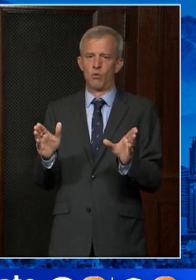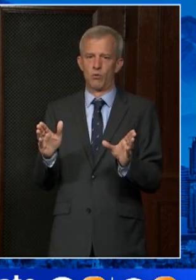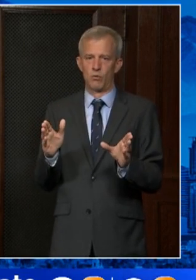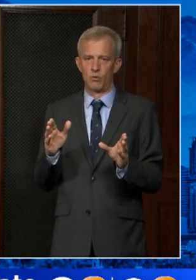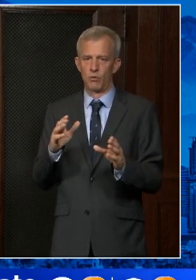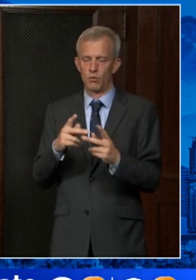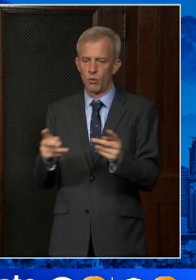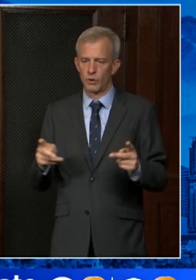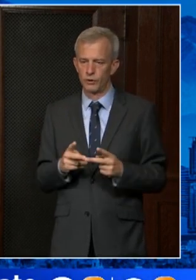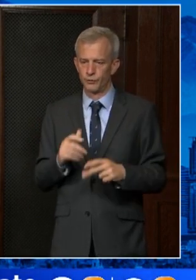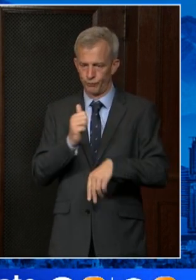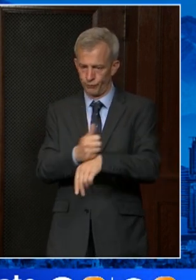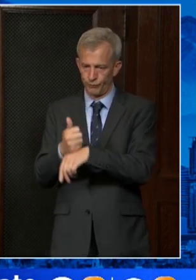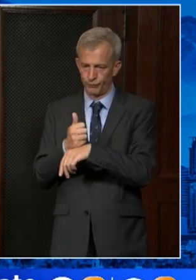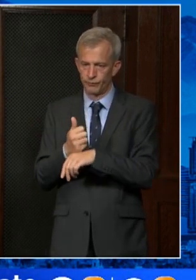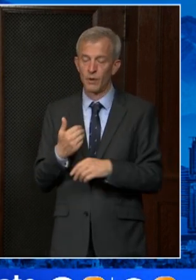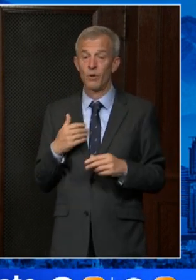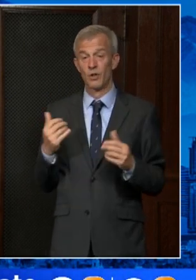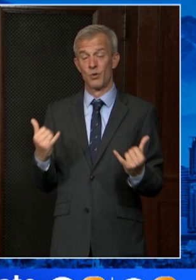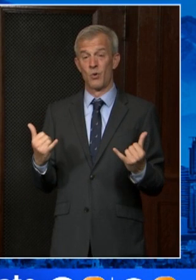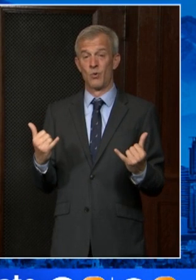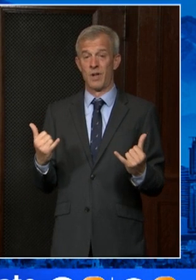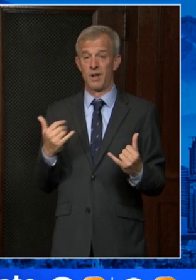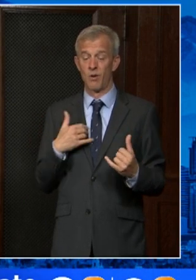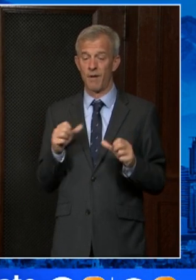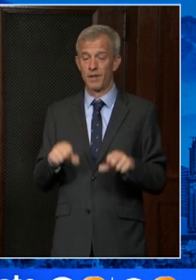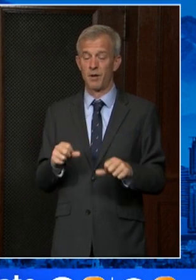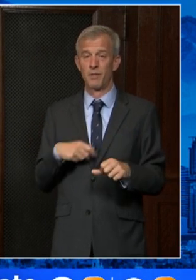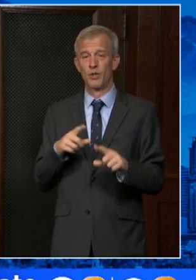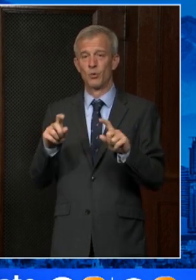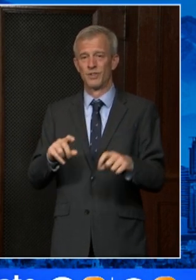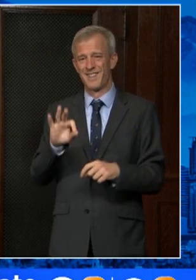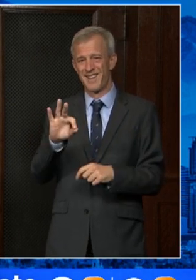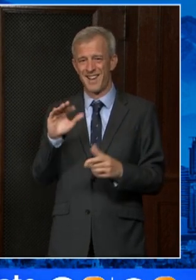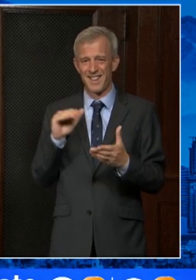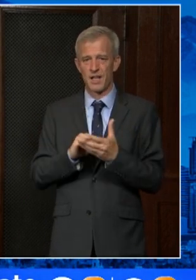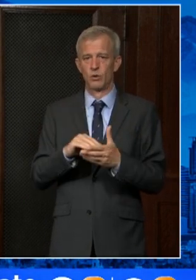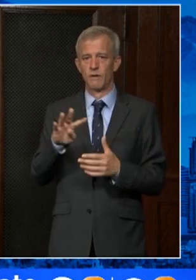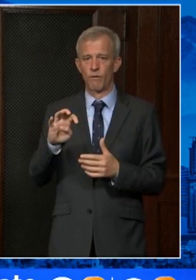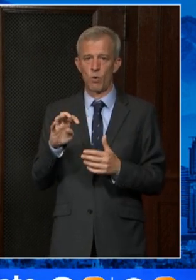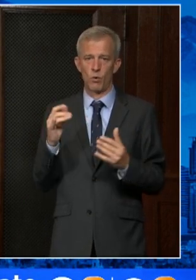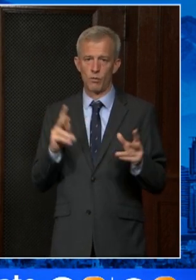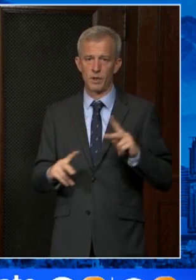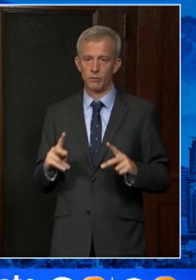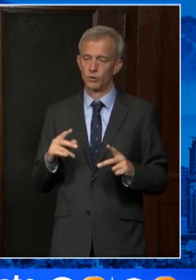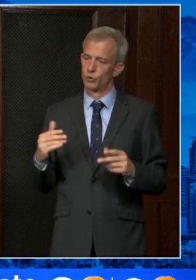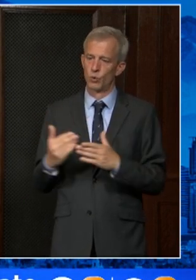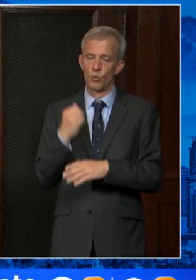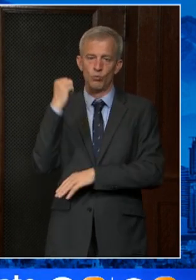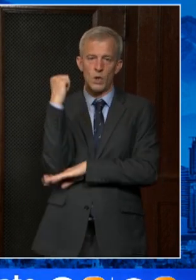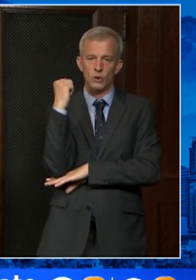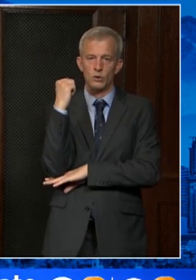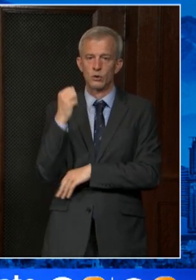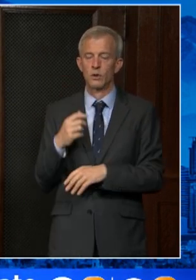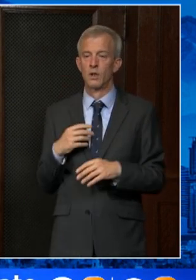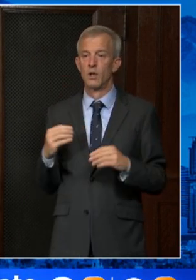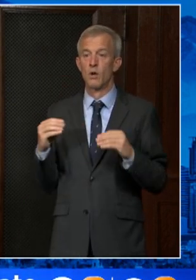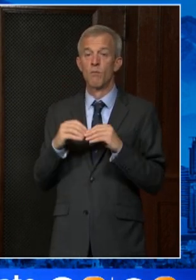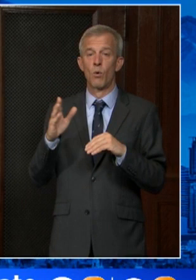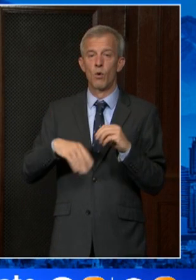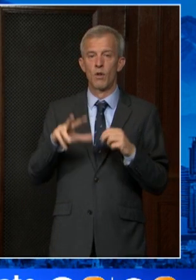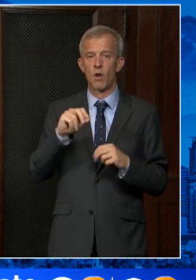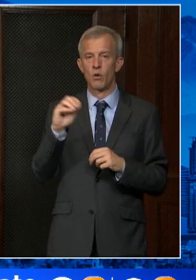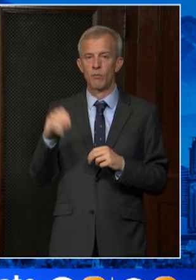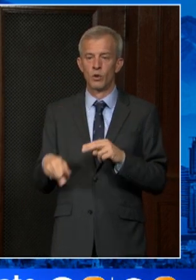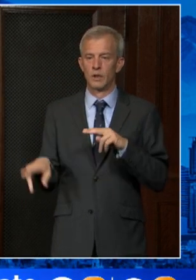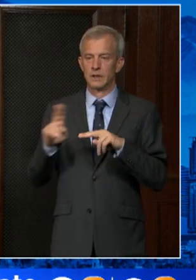capacity to test 9,400 people, a new record. That's more than 30% increase